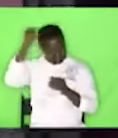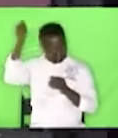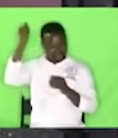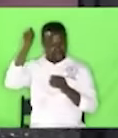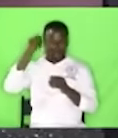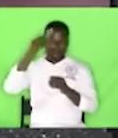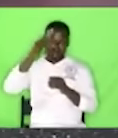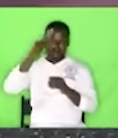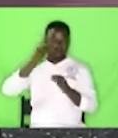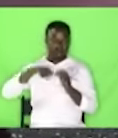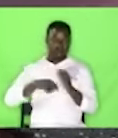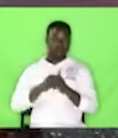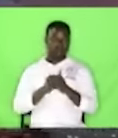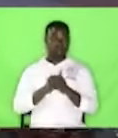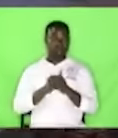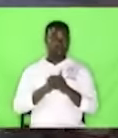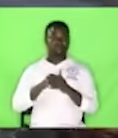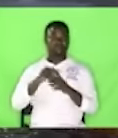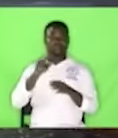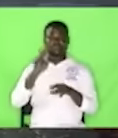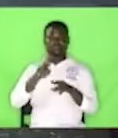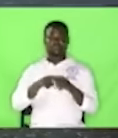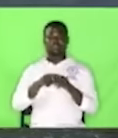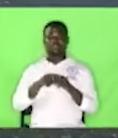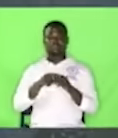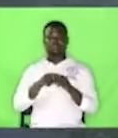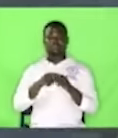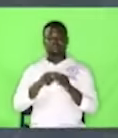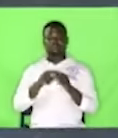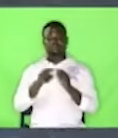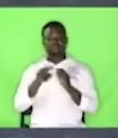I will just sit on my bed become very restless